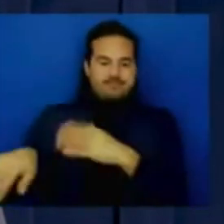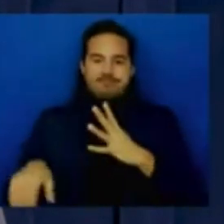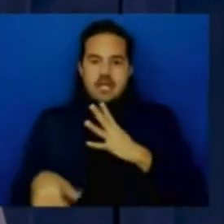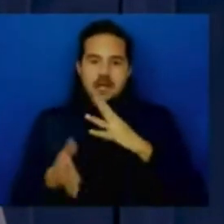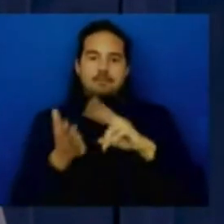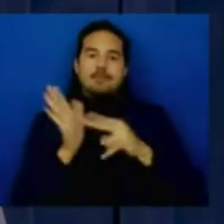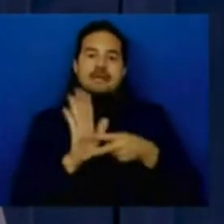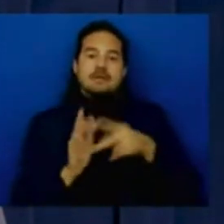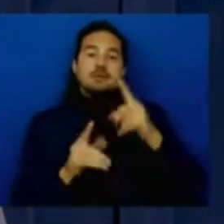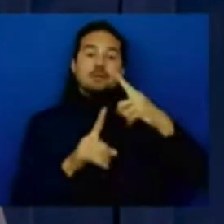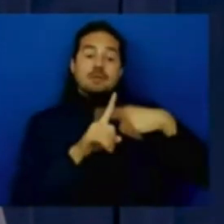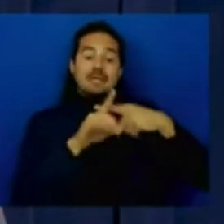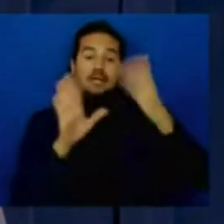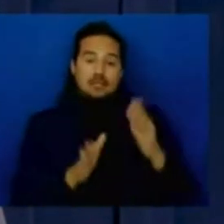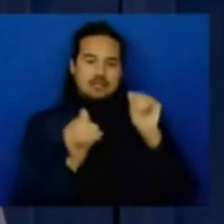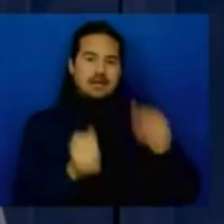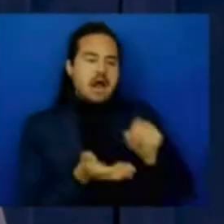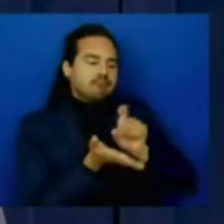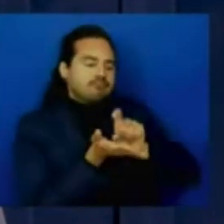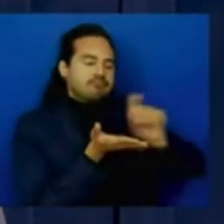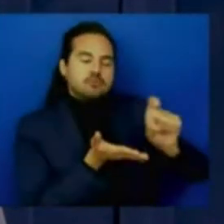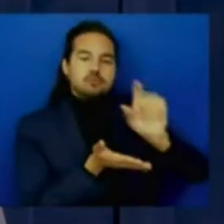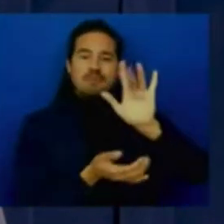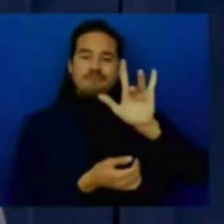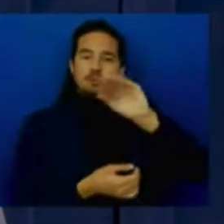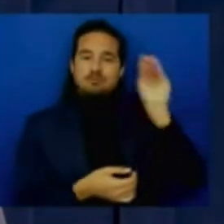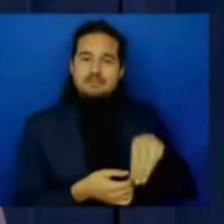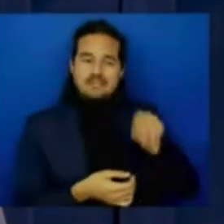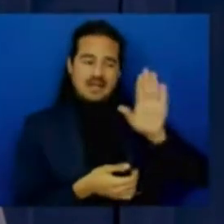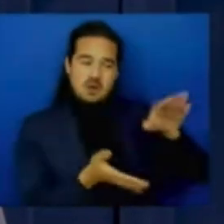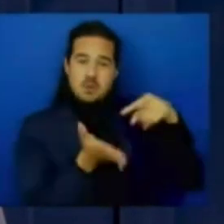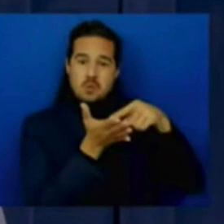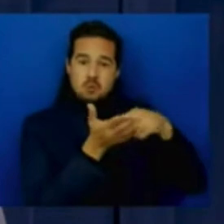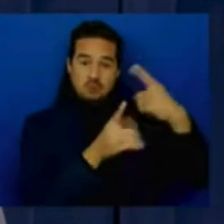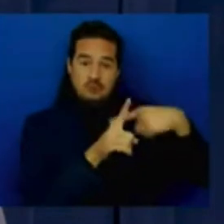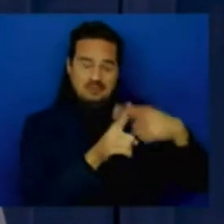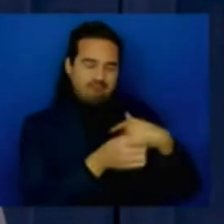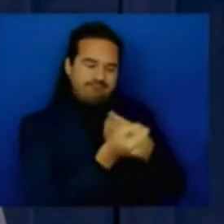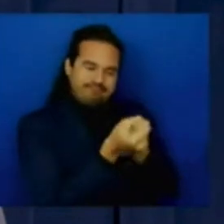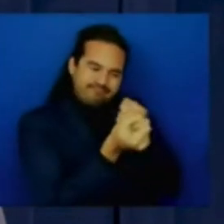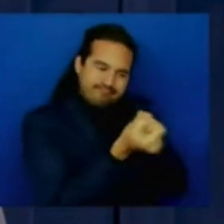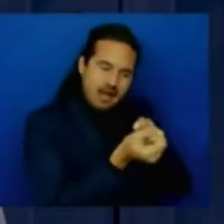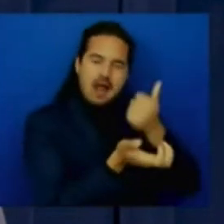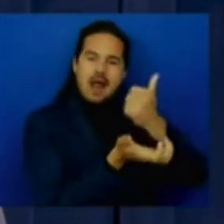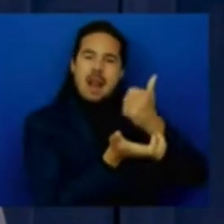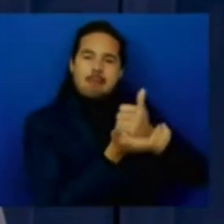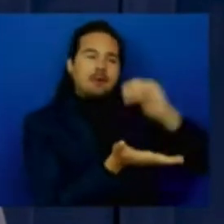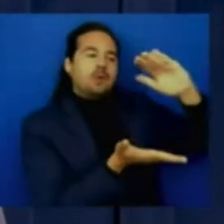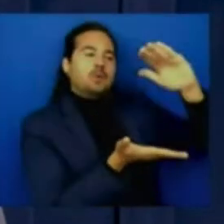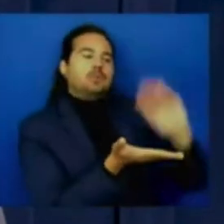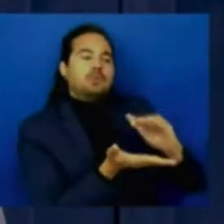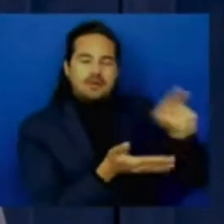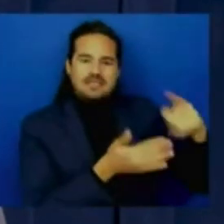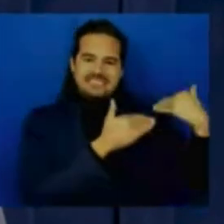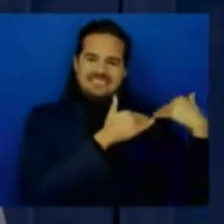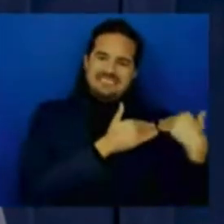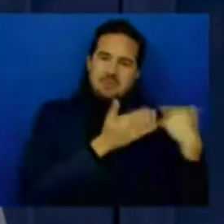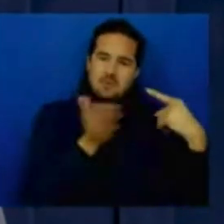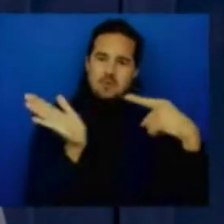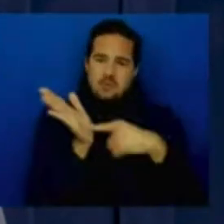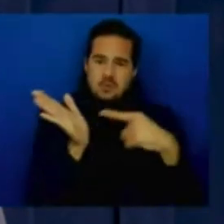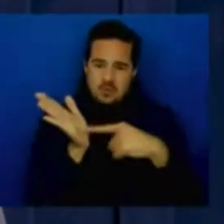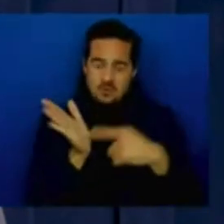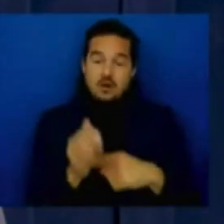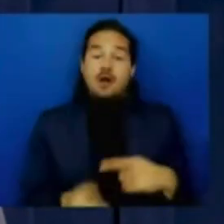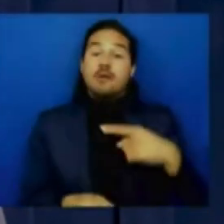understand the magnitude of the utility burdens and that is across the spectrum not just heat and gas but obviously uh related